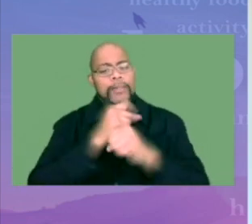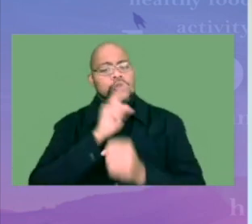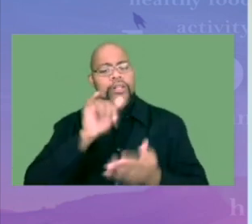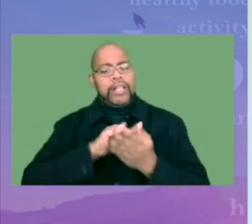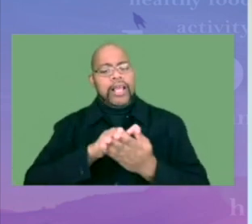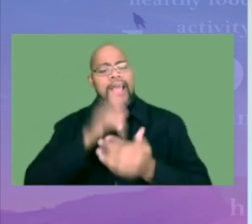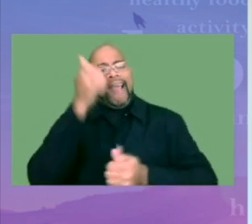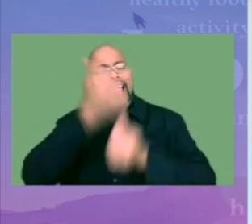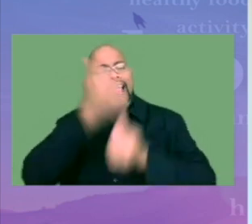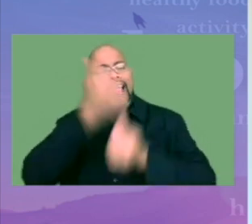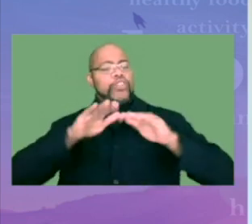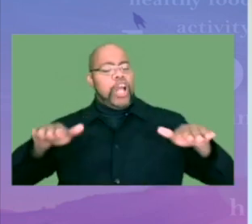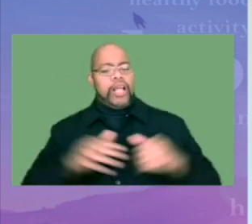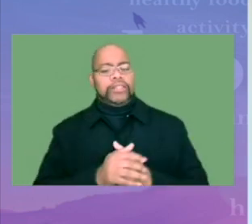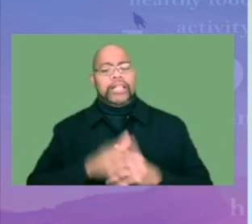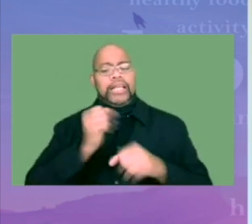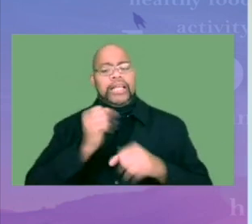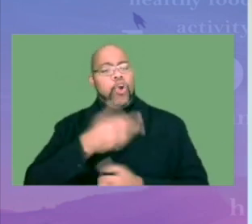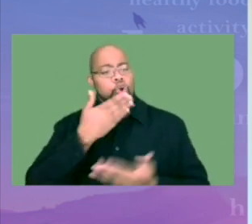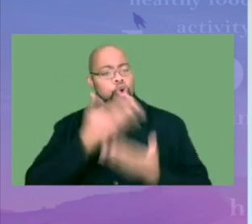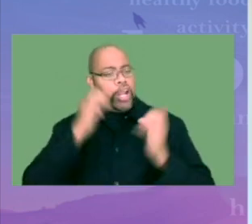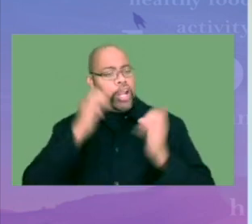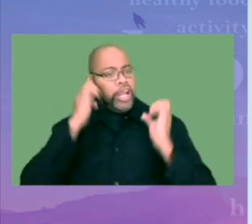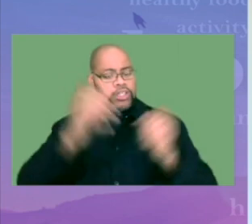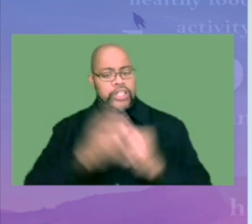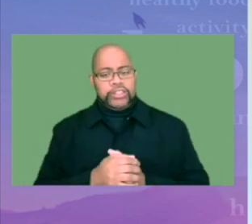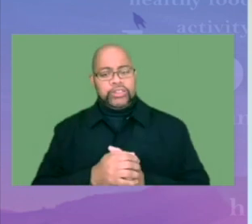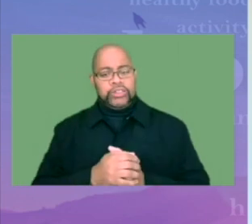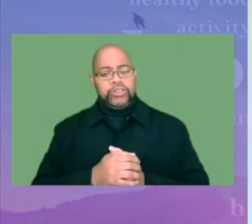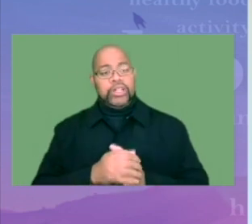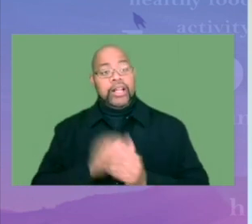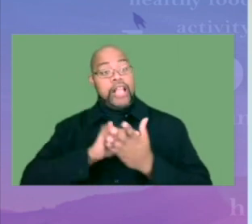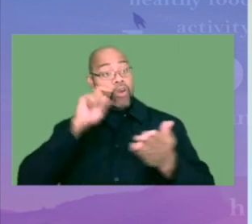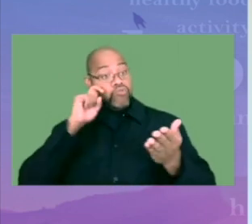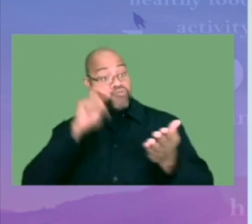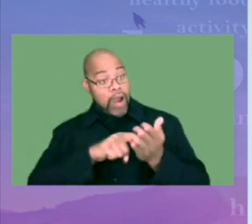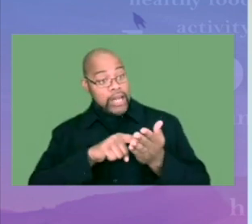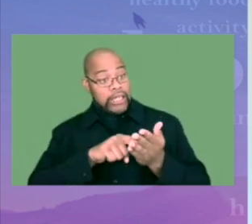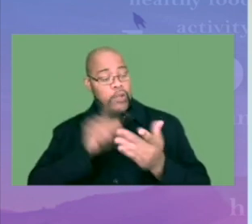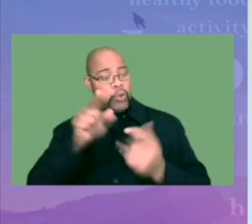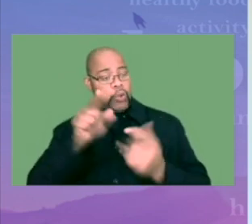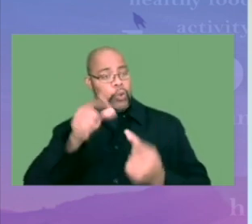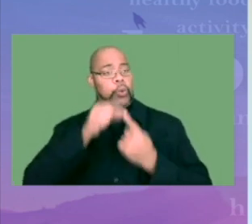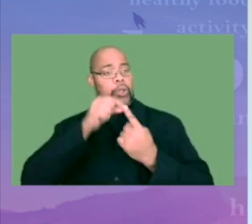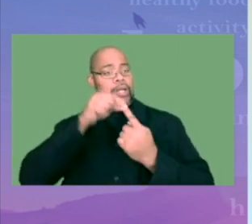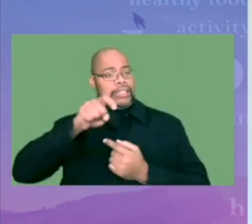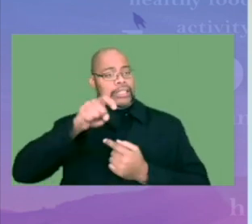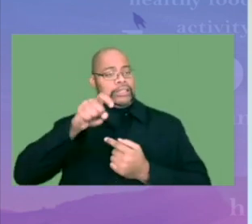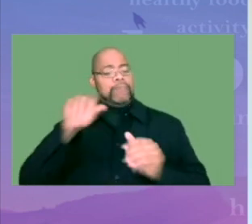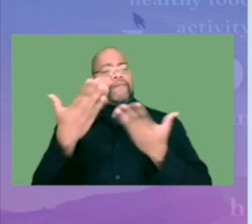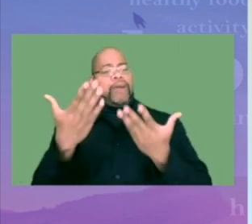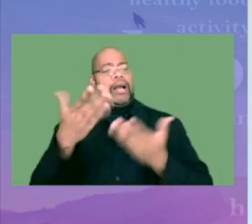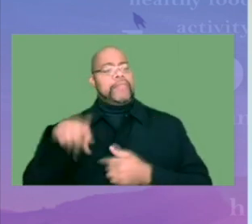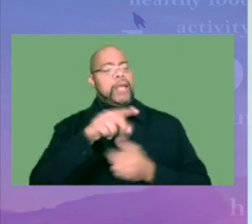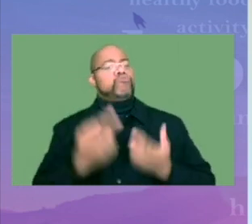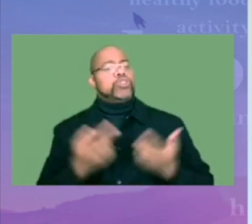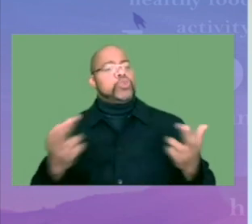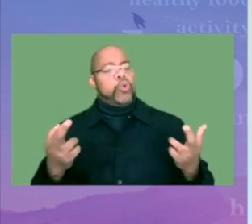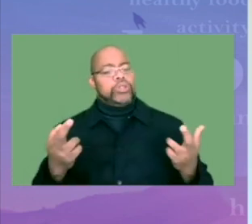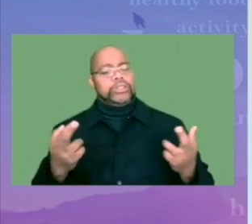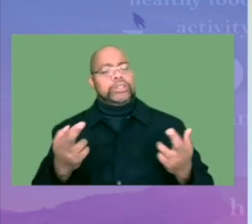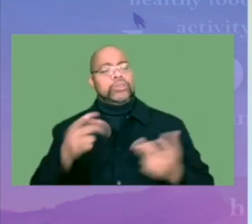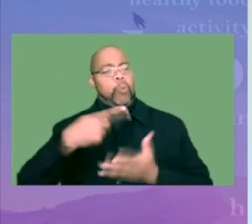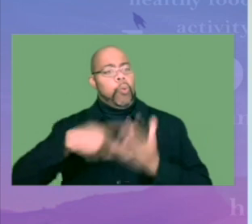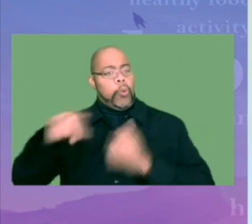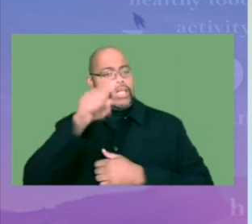by working together to ensure that every child gets a quality education, one that recognizes their unique needs and